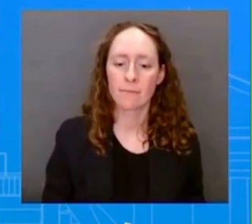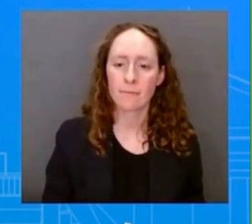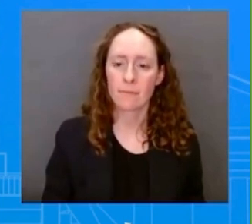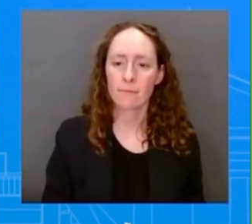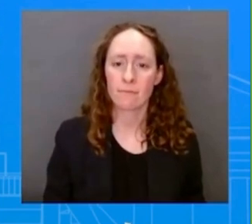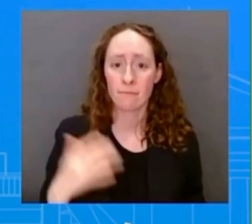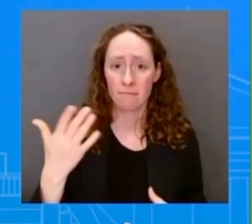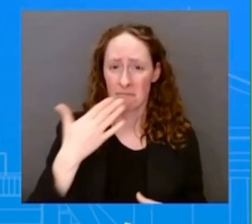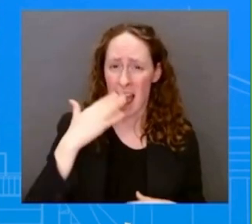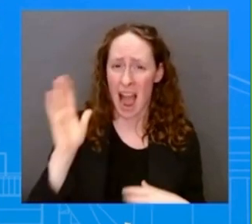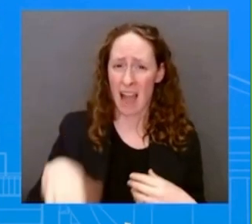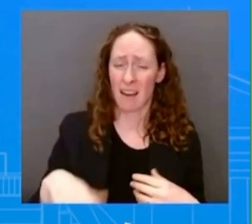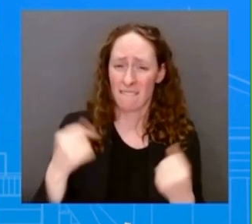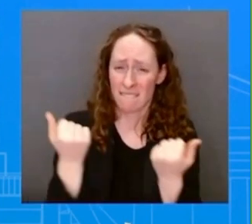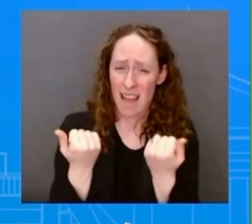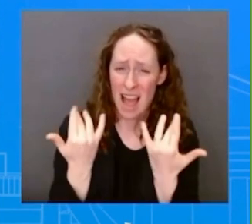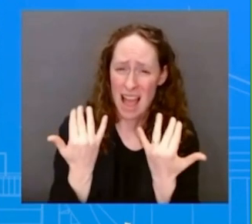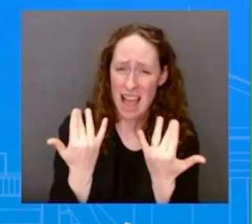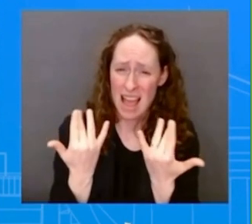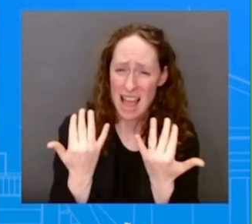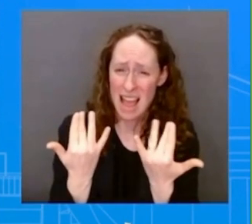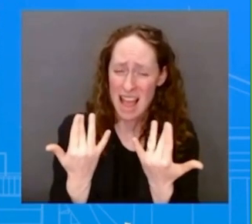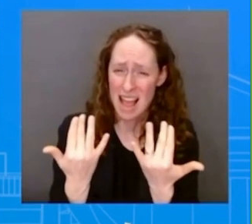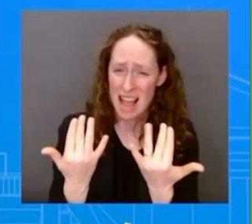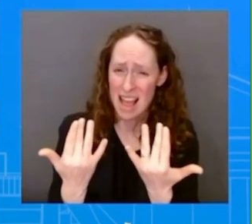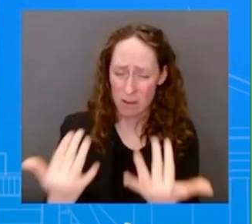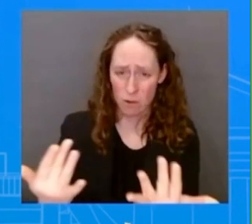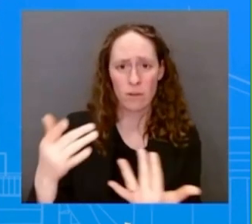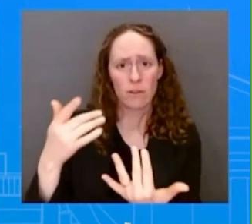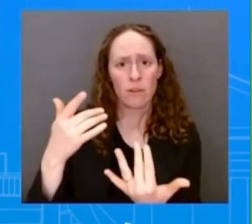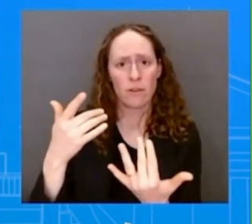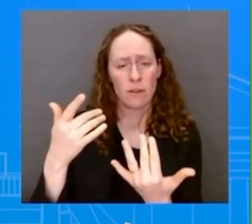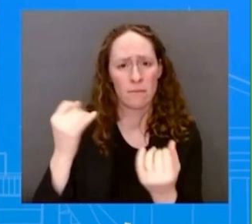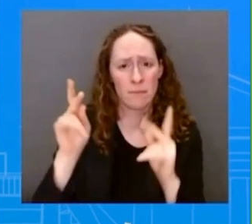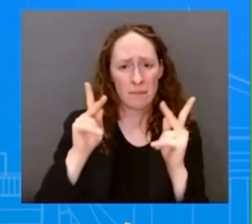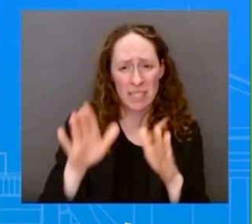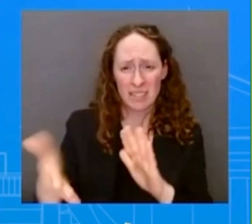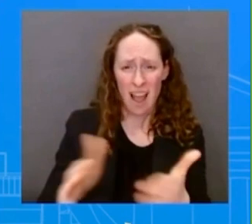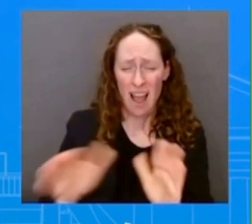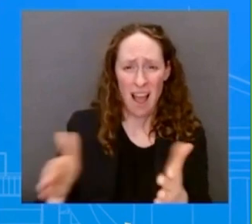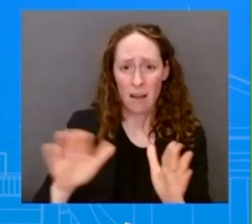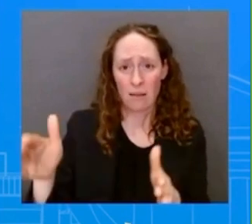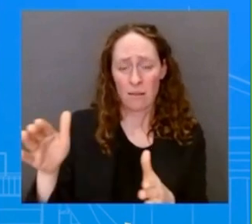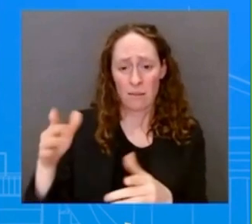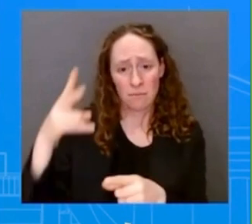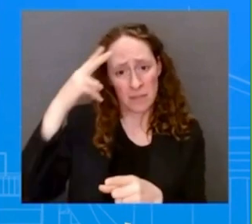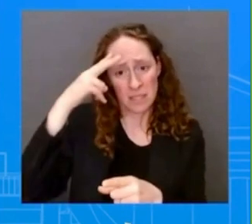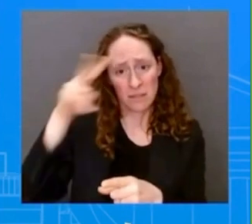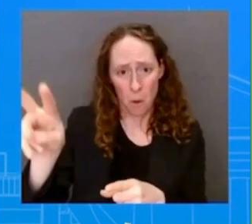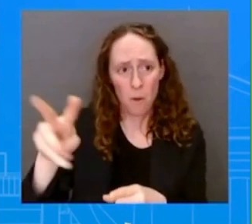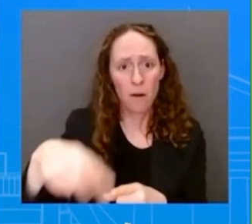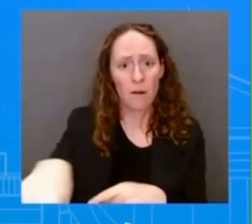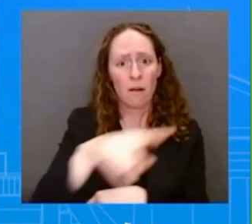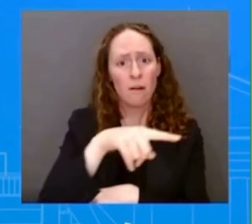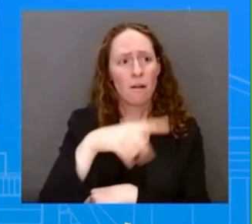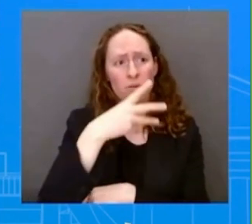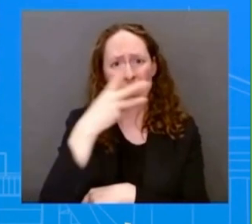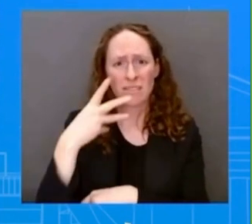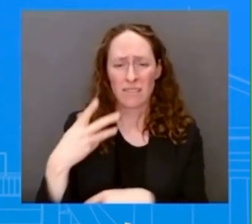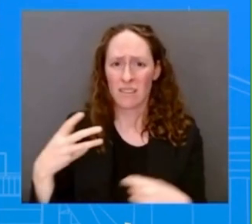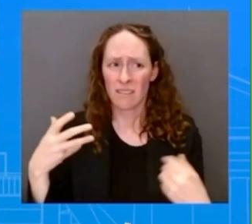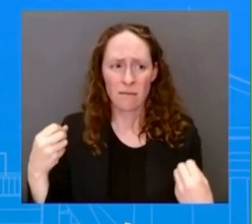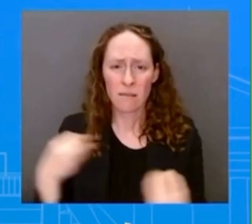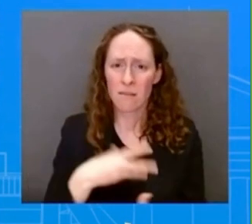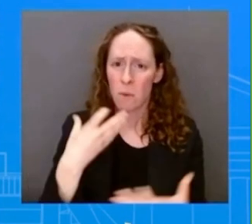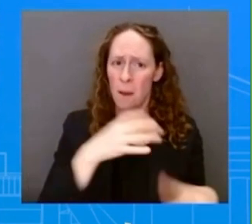migrants who are waiting for asylum here in the United States, can the White House do anything to avoid this kind of tragedies and actually